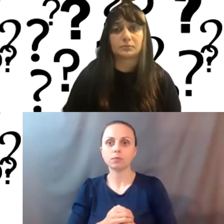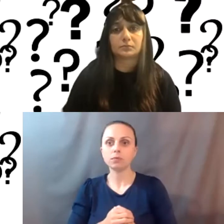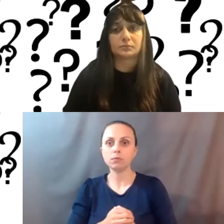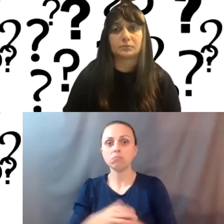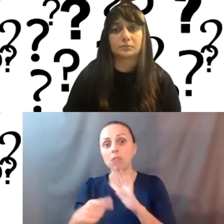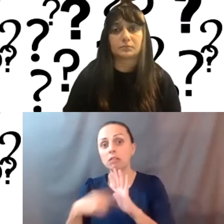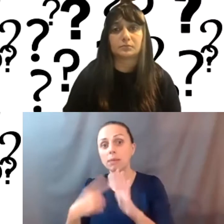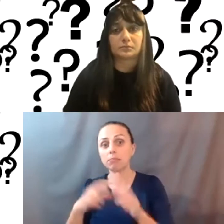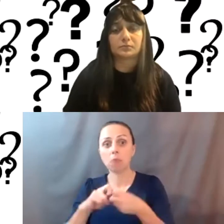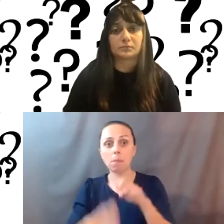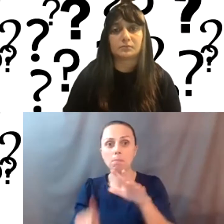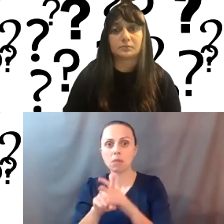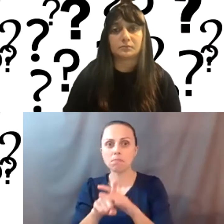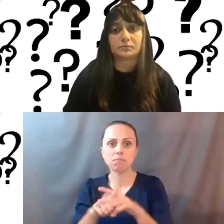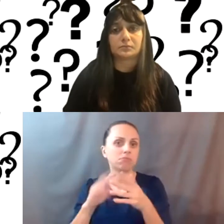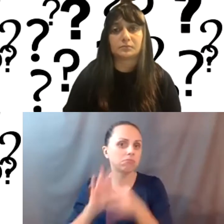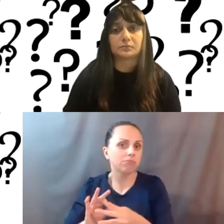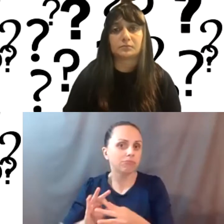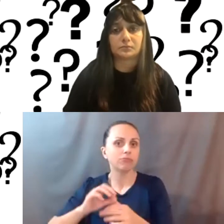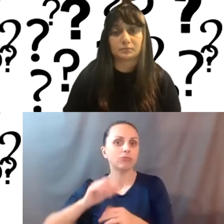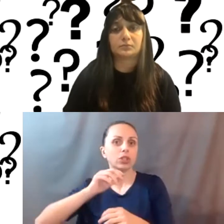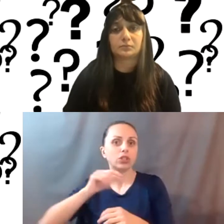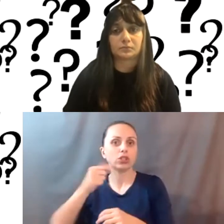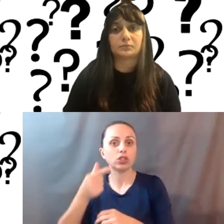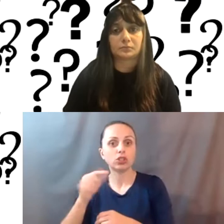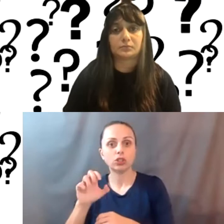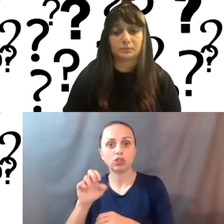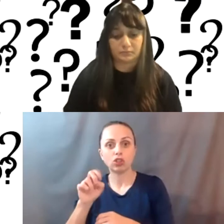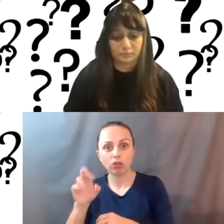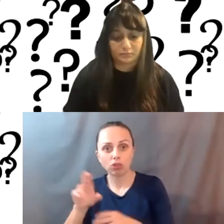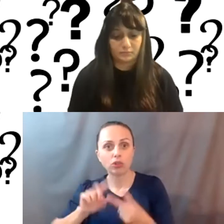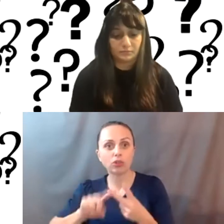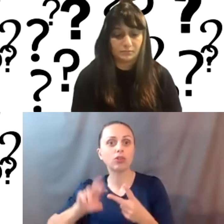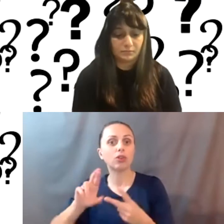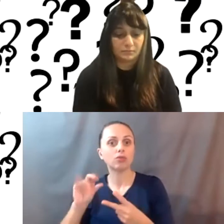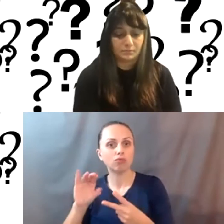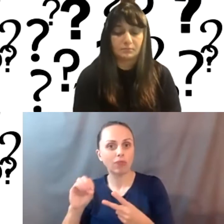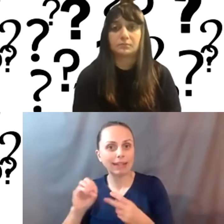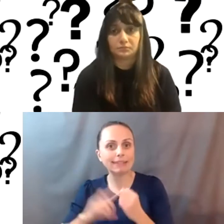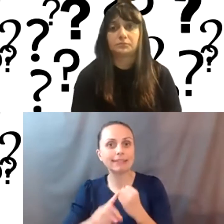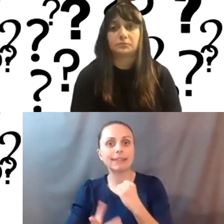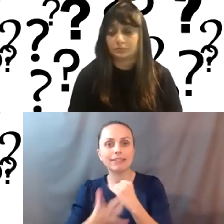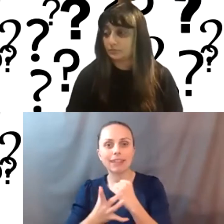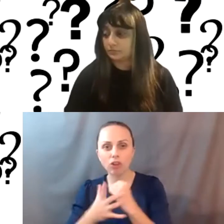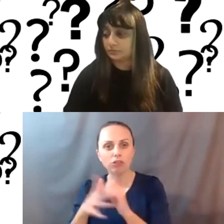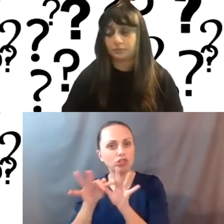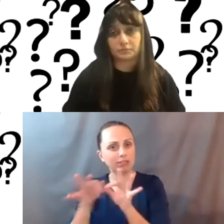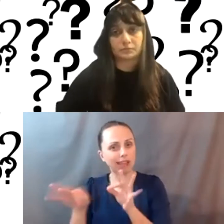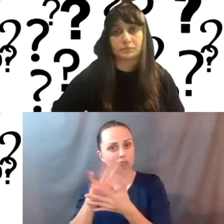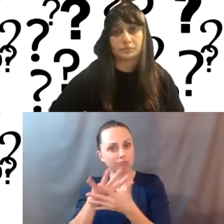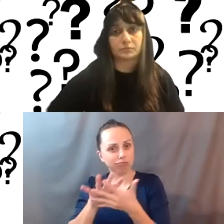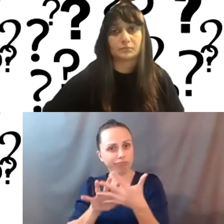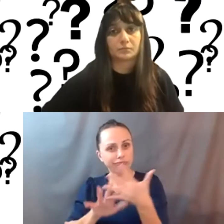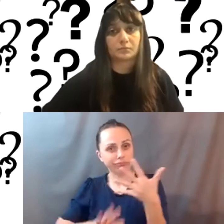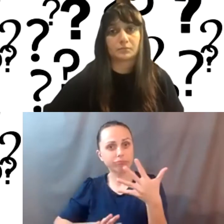issues around gender and race and technology and language and all of the things that sort of